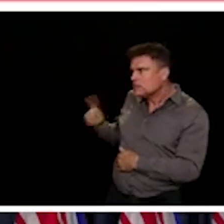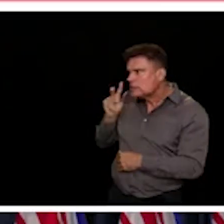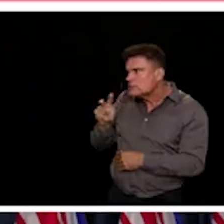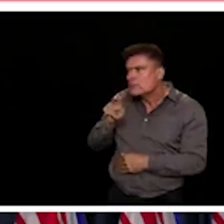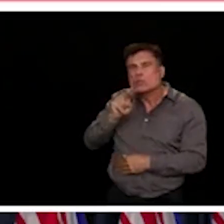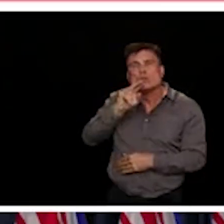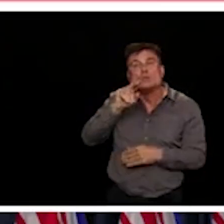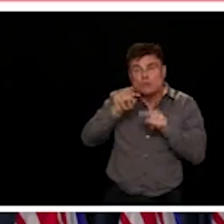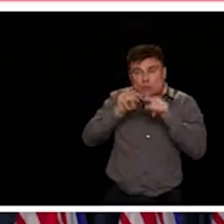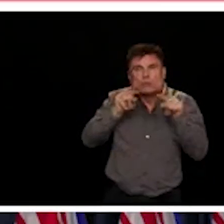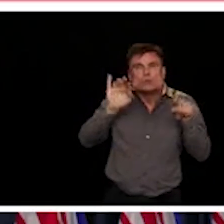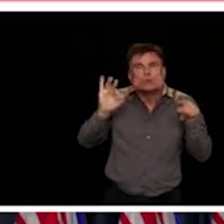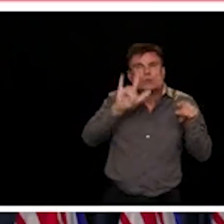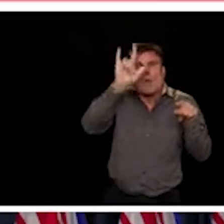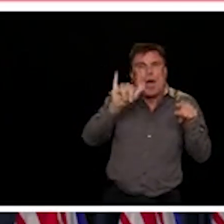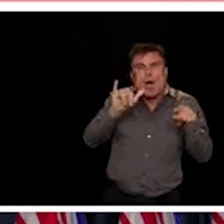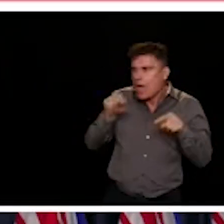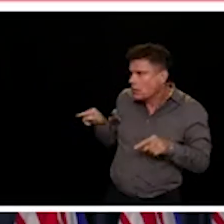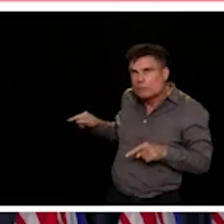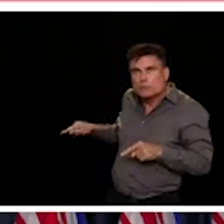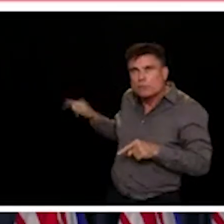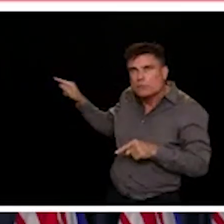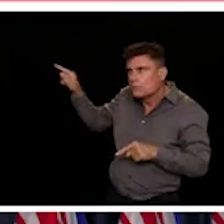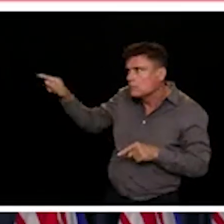dramatic increases in number of cases.